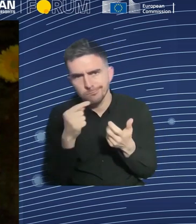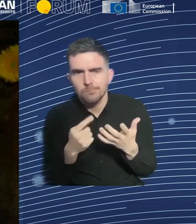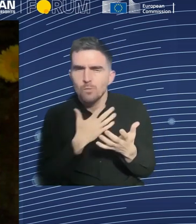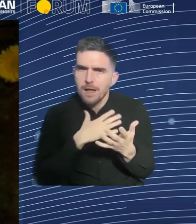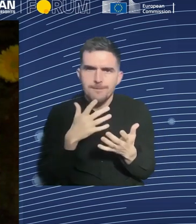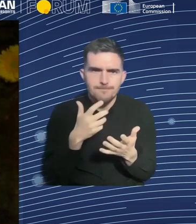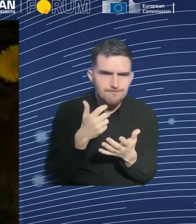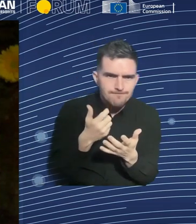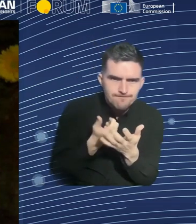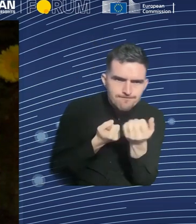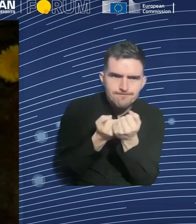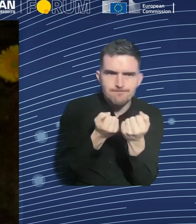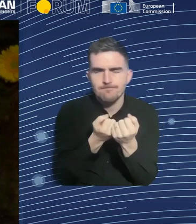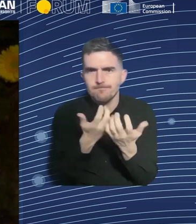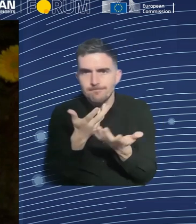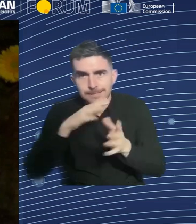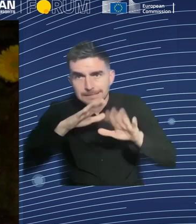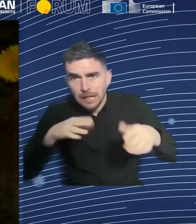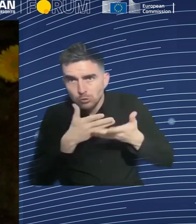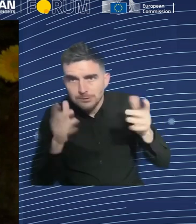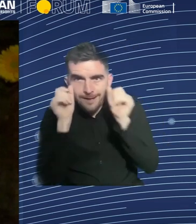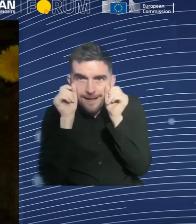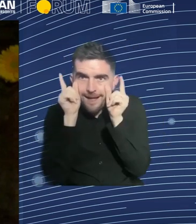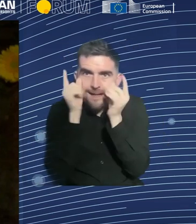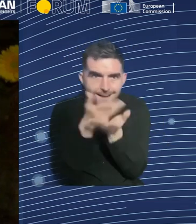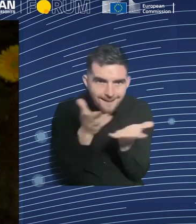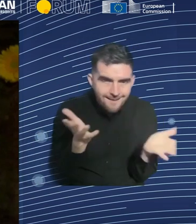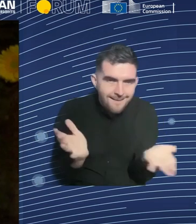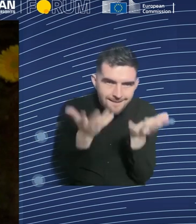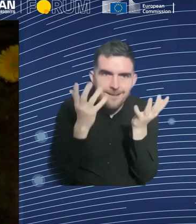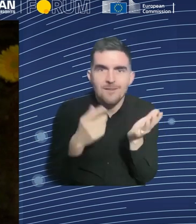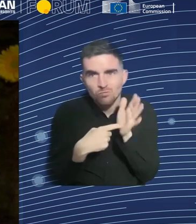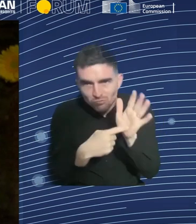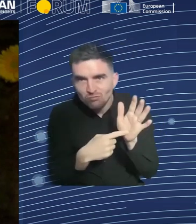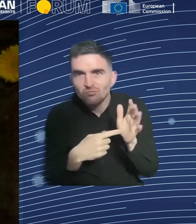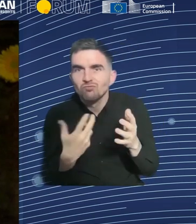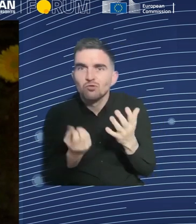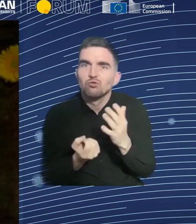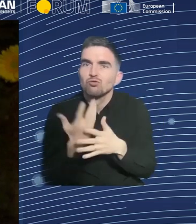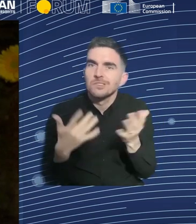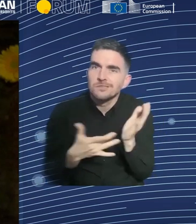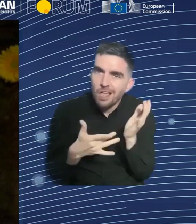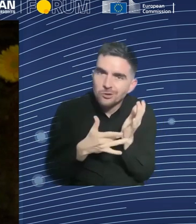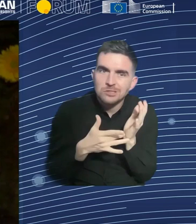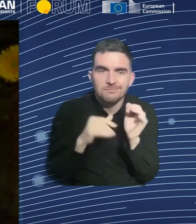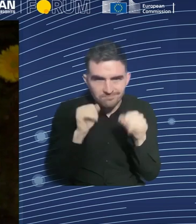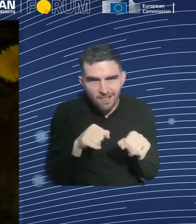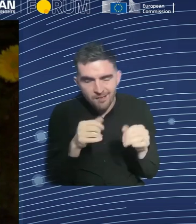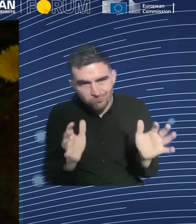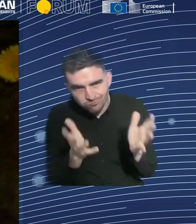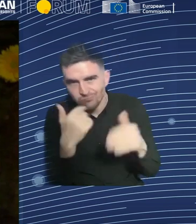technologies and AI is a tool. And I think we